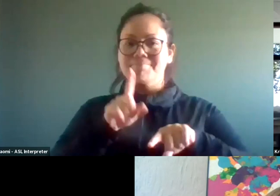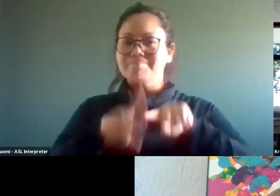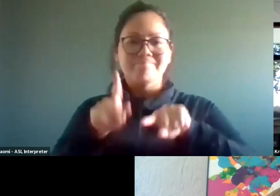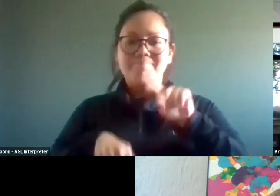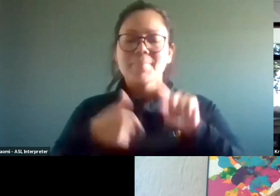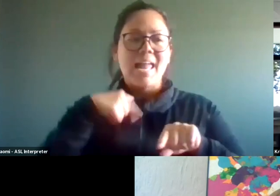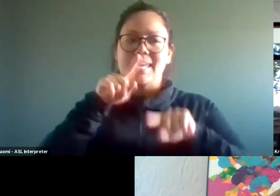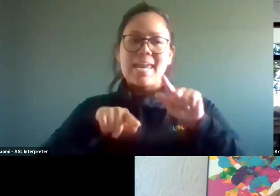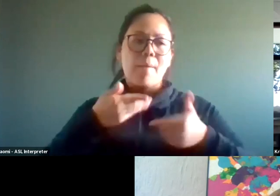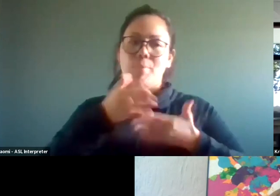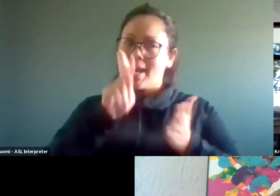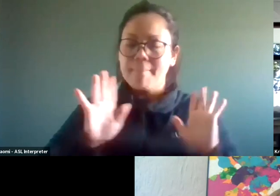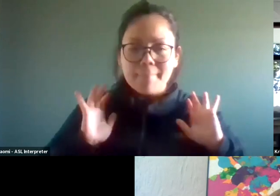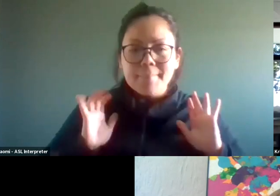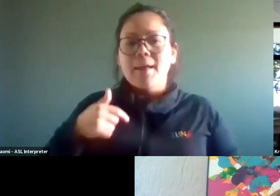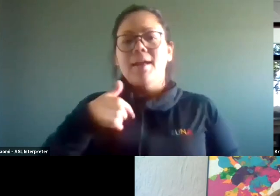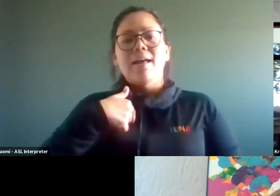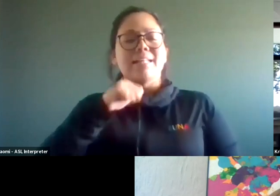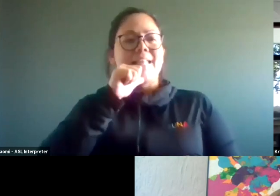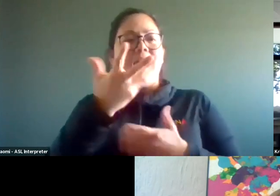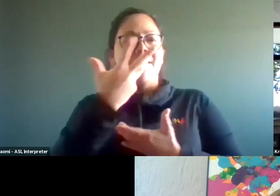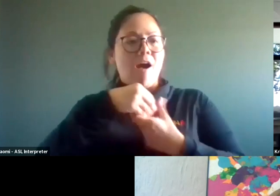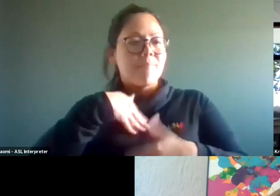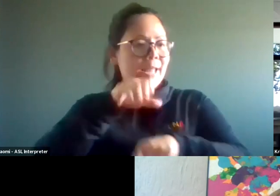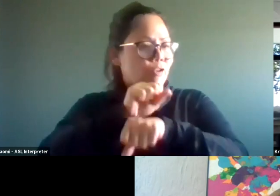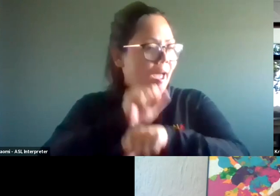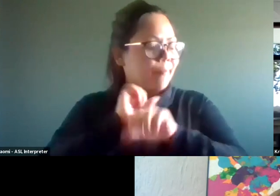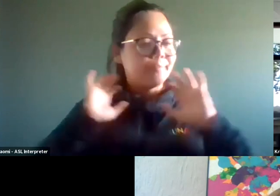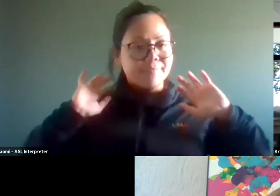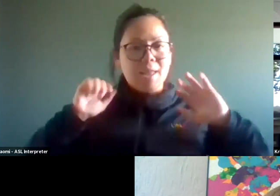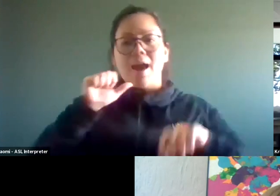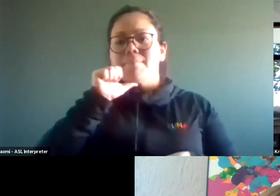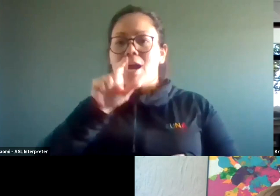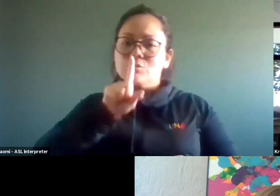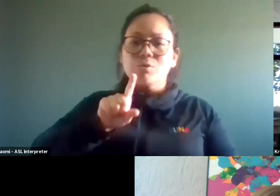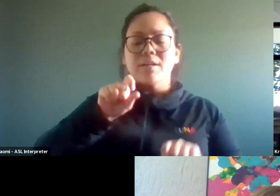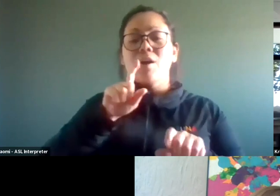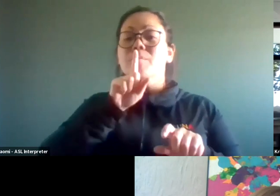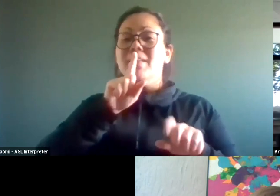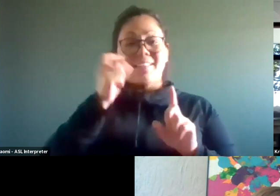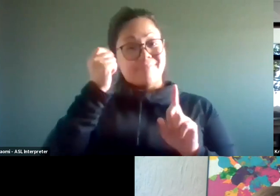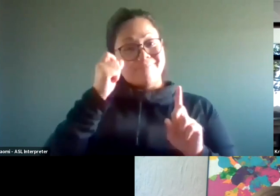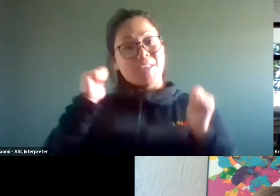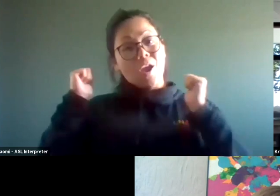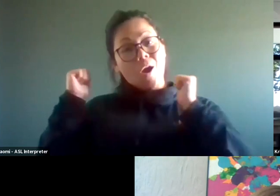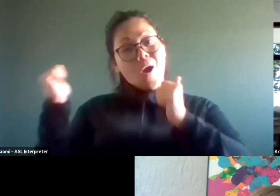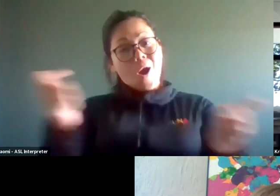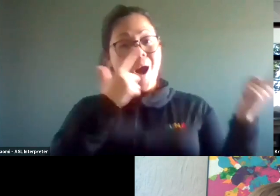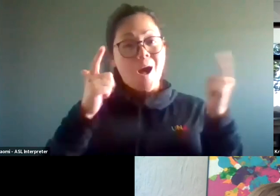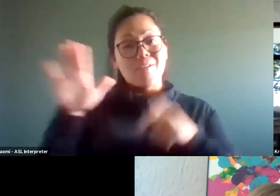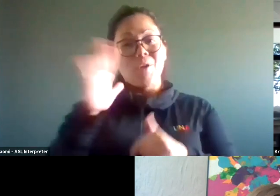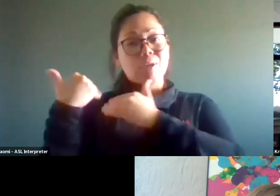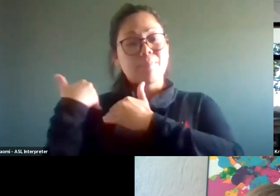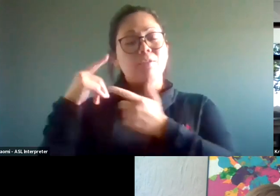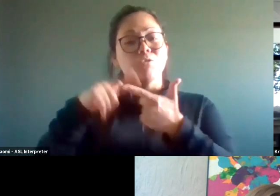I get nervous or, well, it's not really part of what I do, or I'm not sure if it's what I do. It's everybody's job all the time to point these